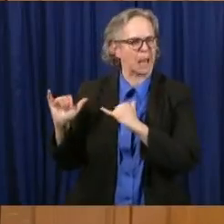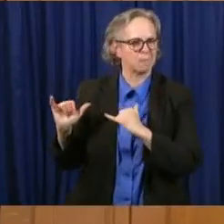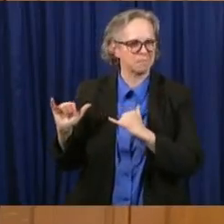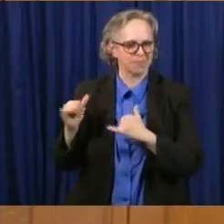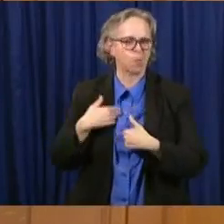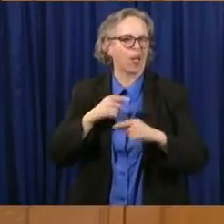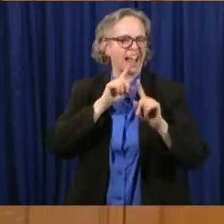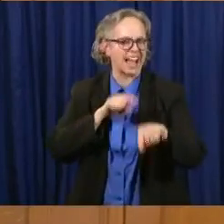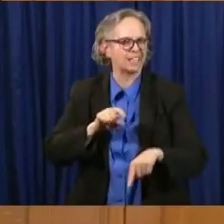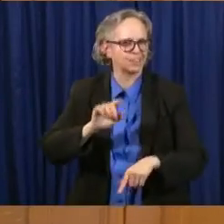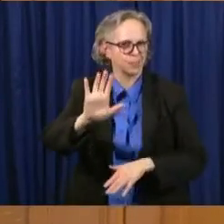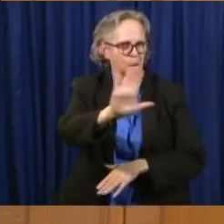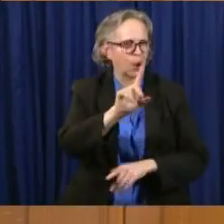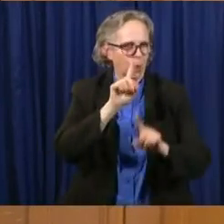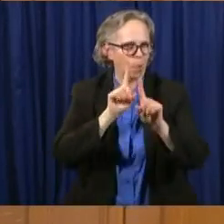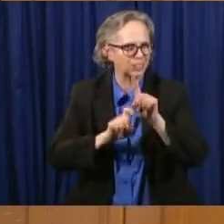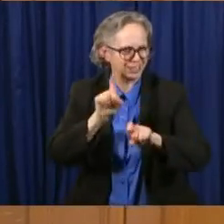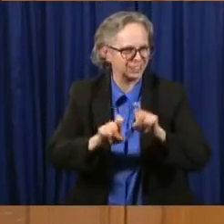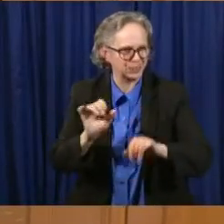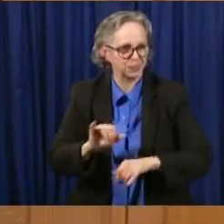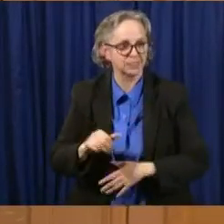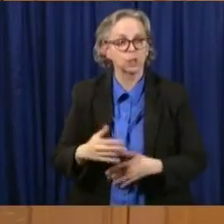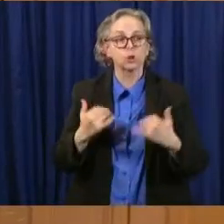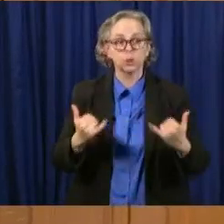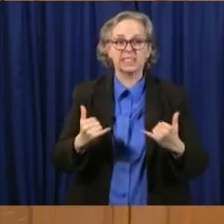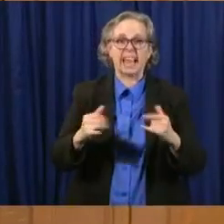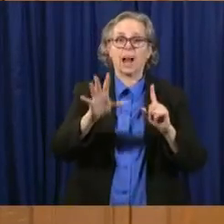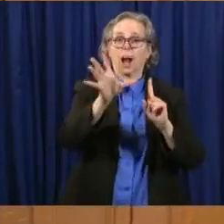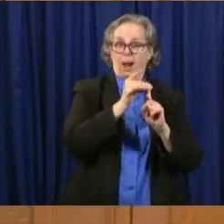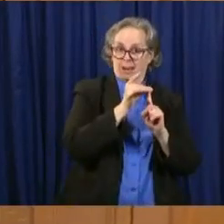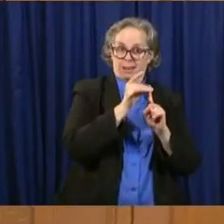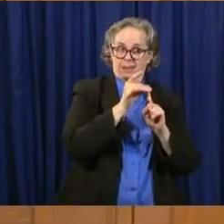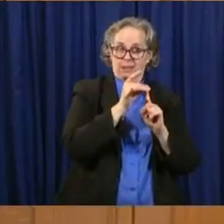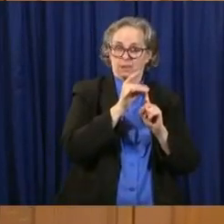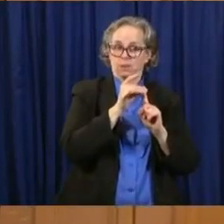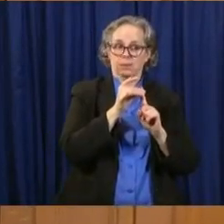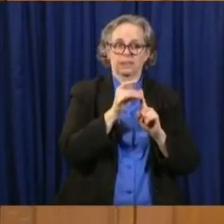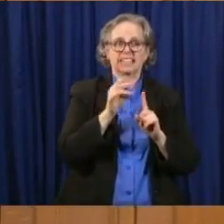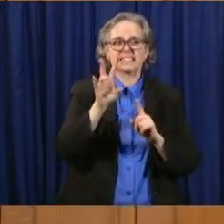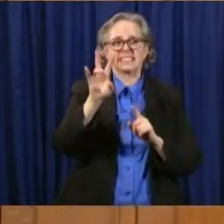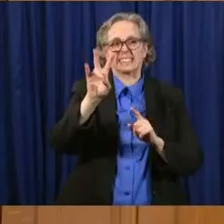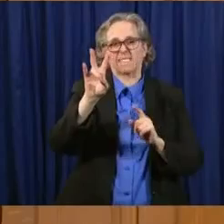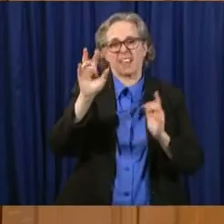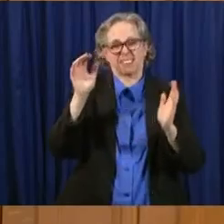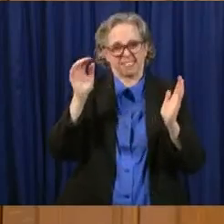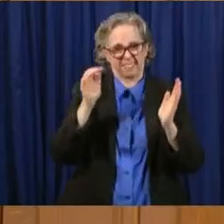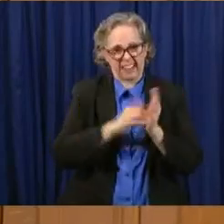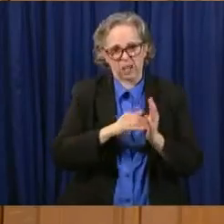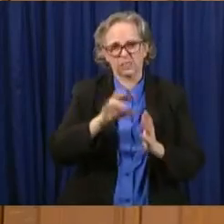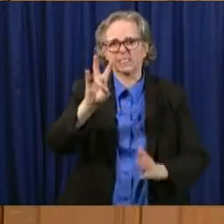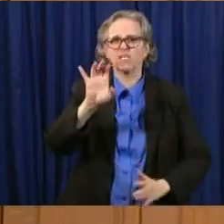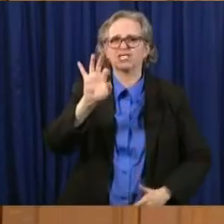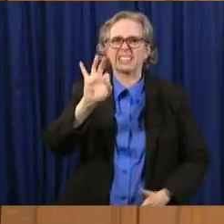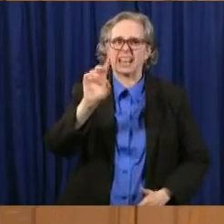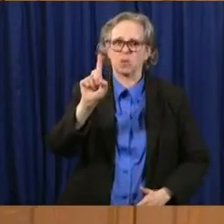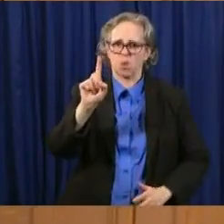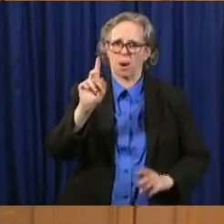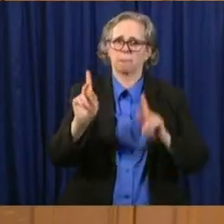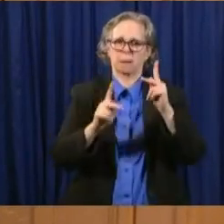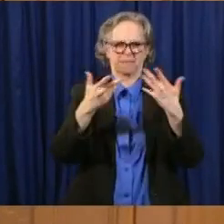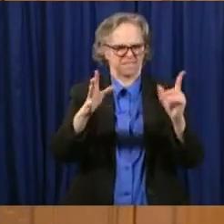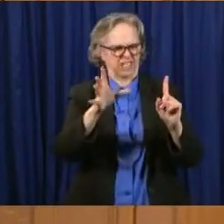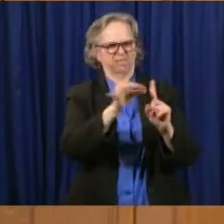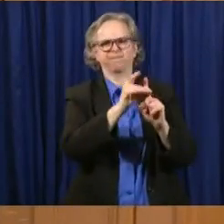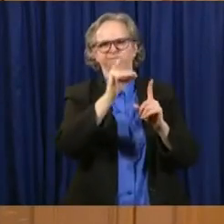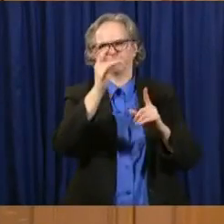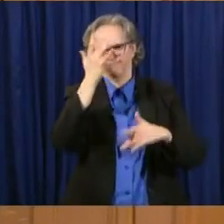today we do have, um, confirmed cases total 7,791. Um,